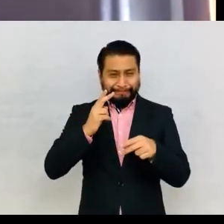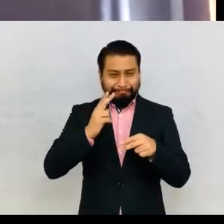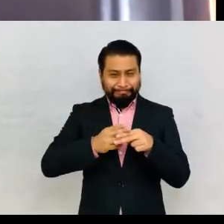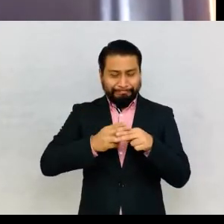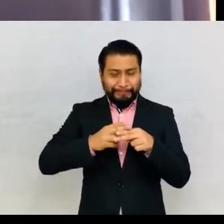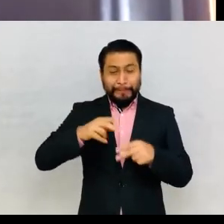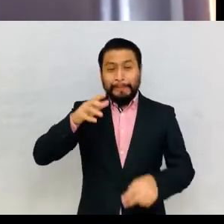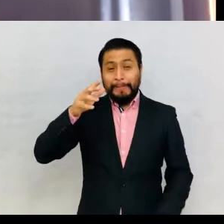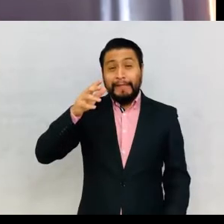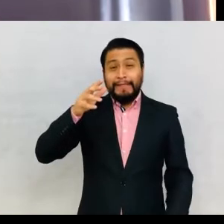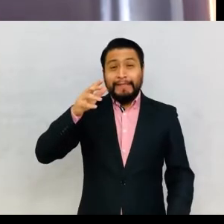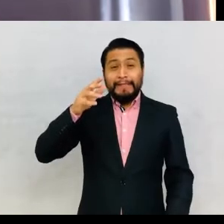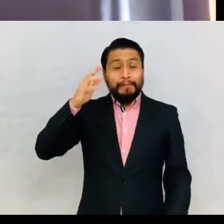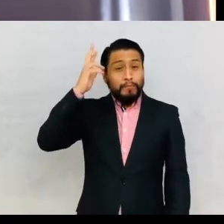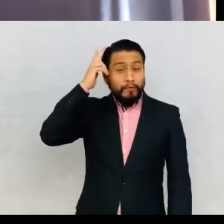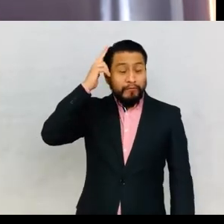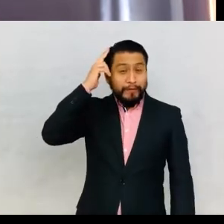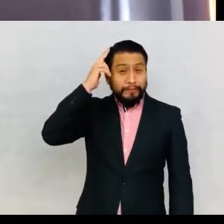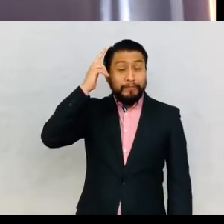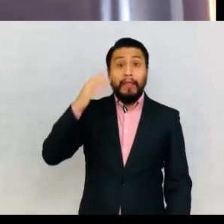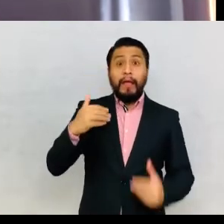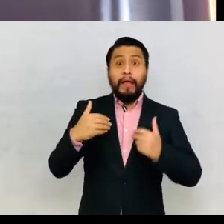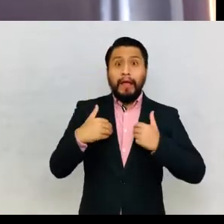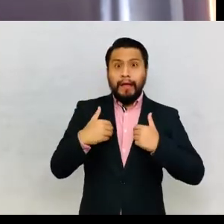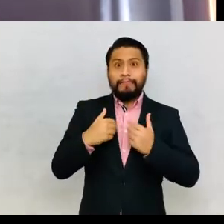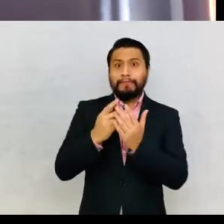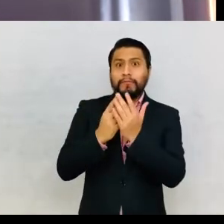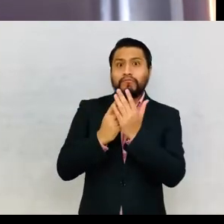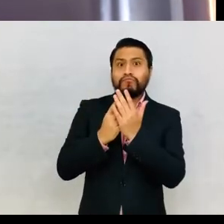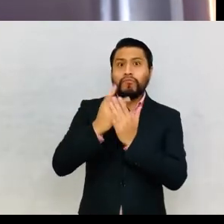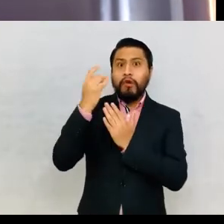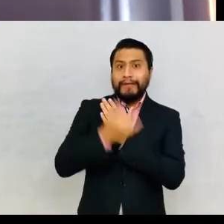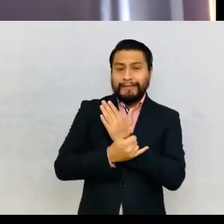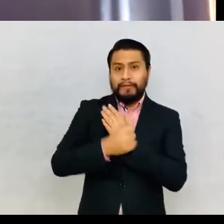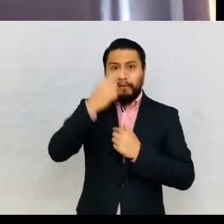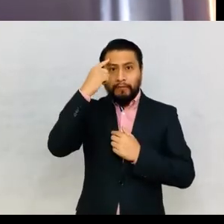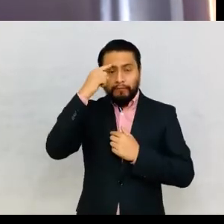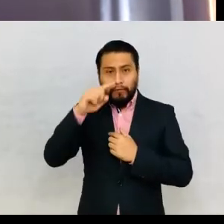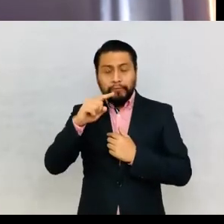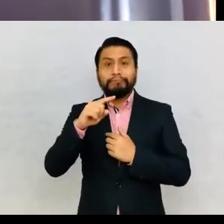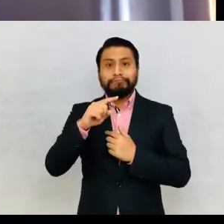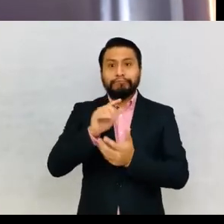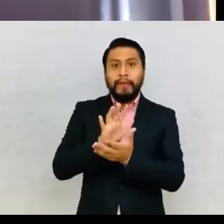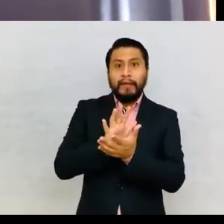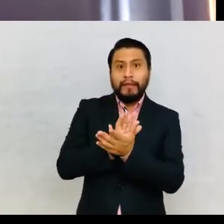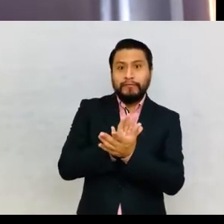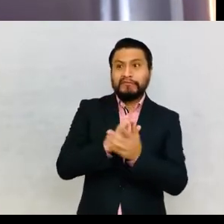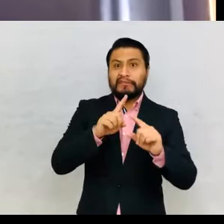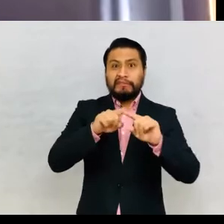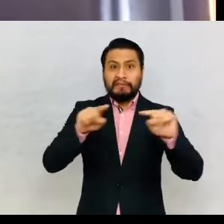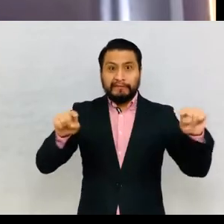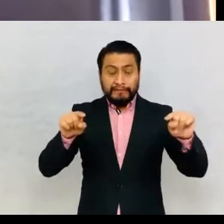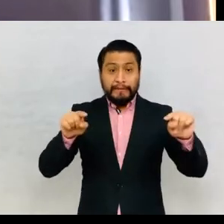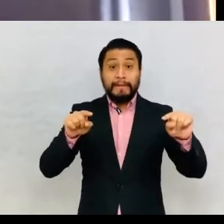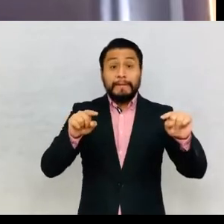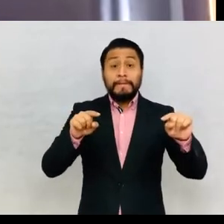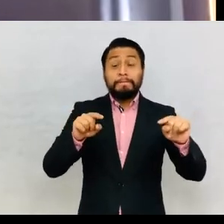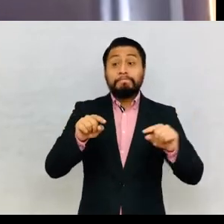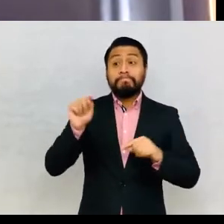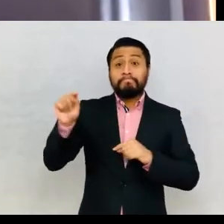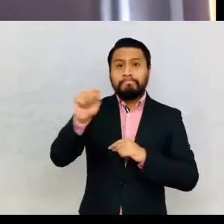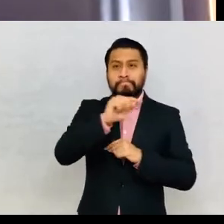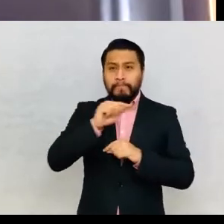and animals. The school setting was included in these projects with the Educational Hygienic Congress of 1882